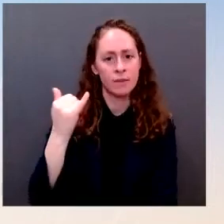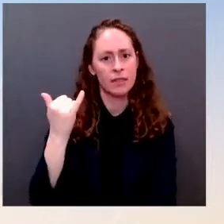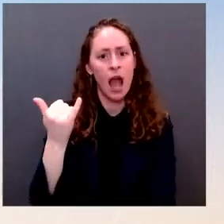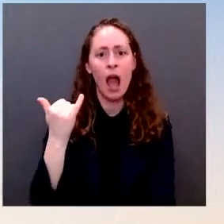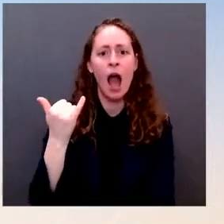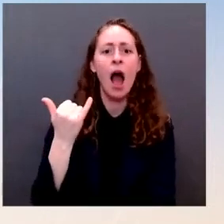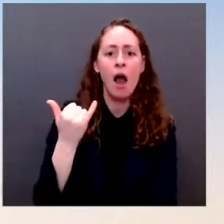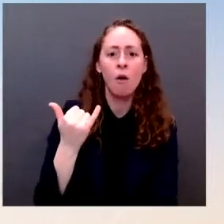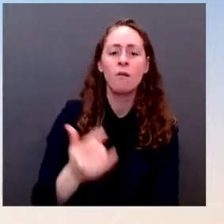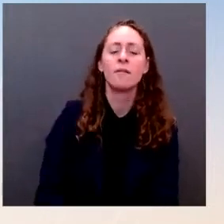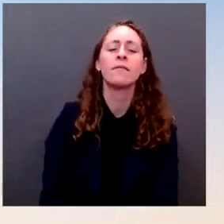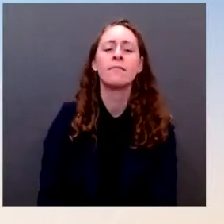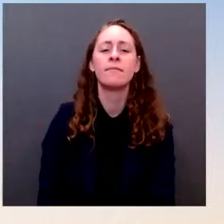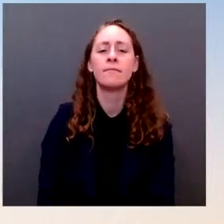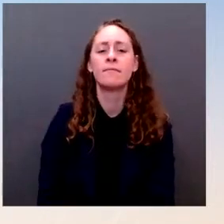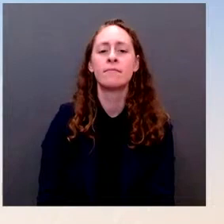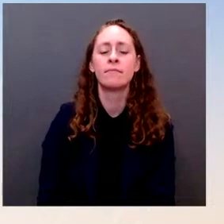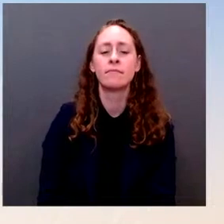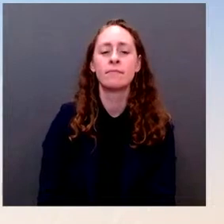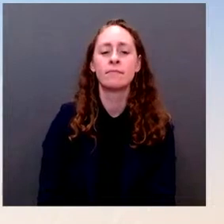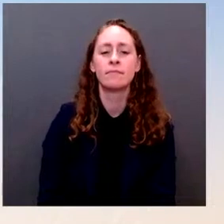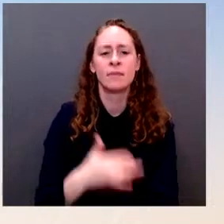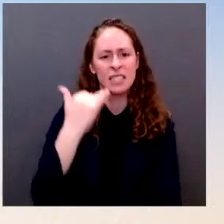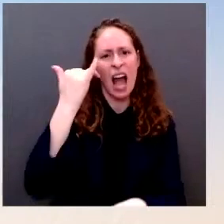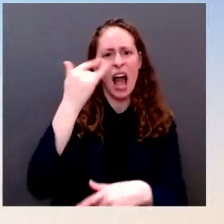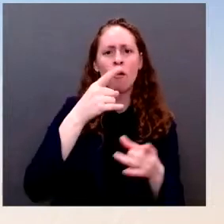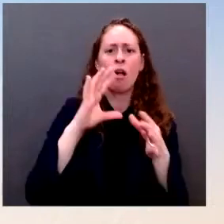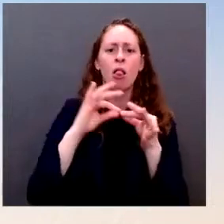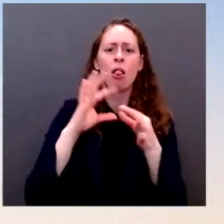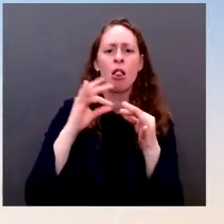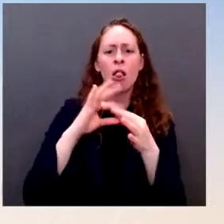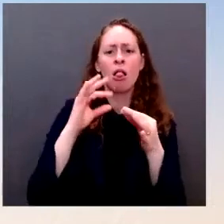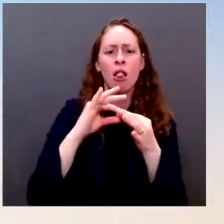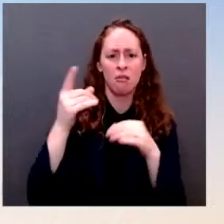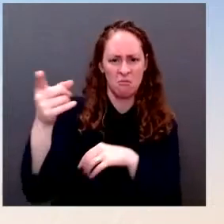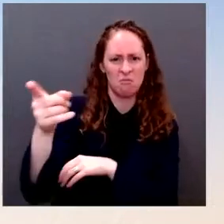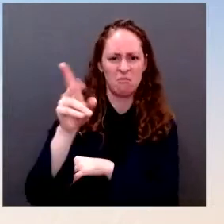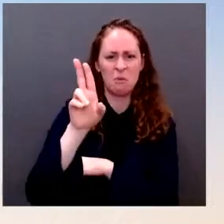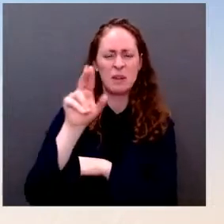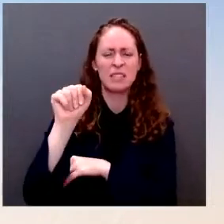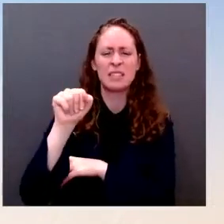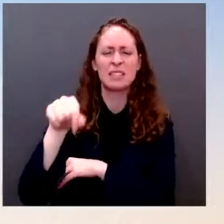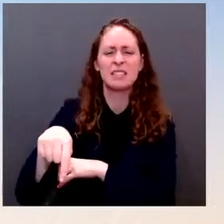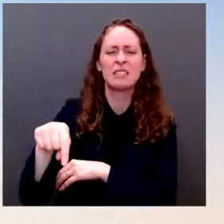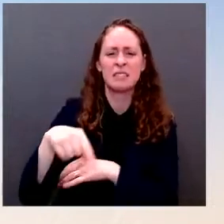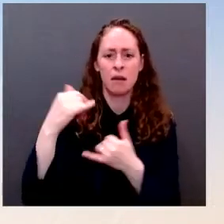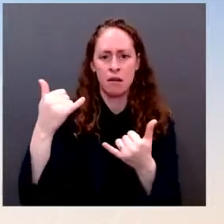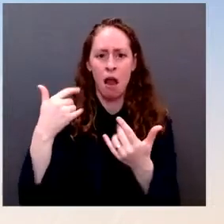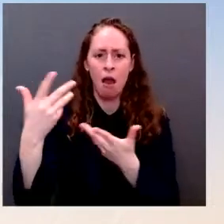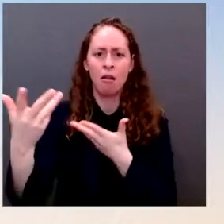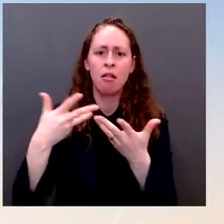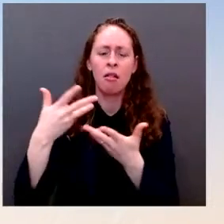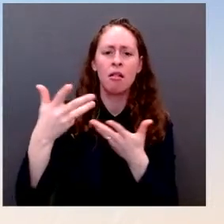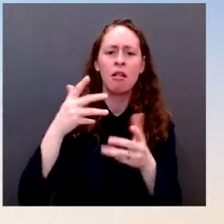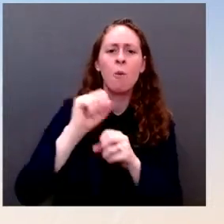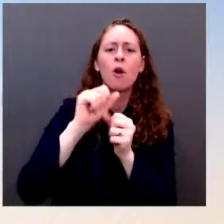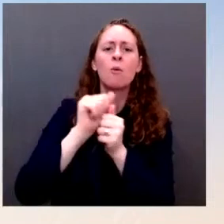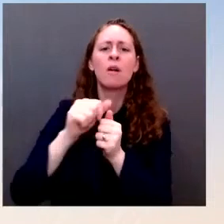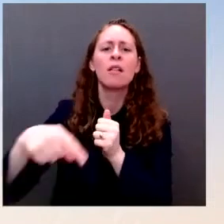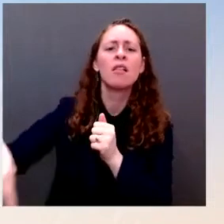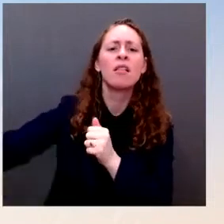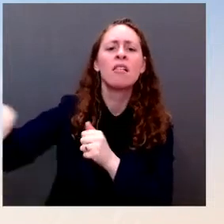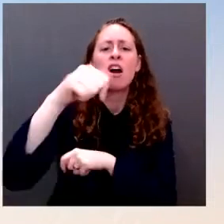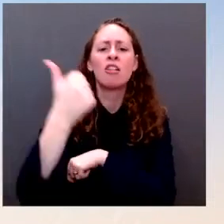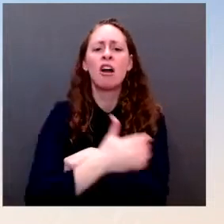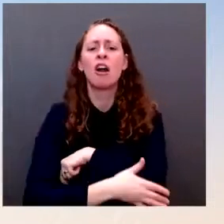destabilize the Georgian government. Russia also used to fabricate stories in Syria about how attacks on international aid convoys